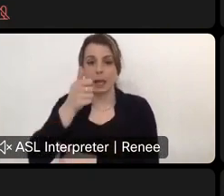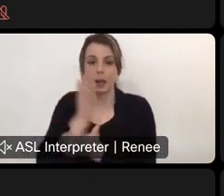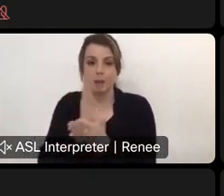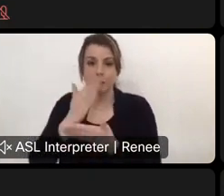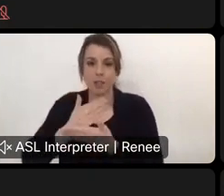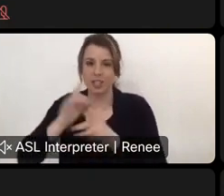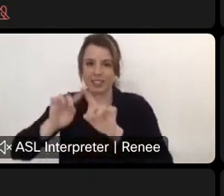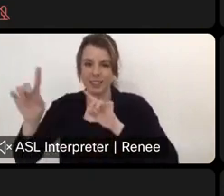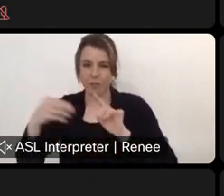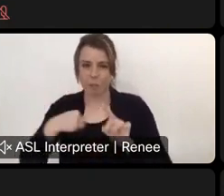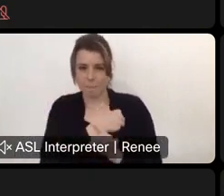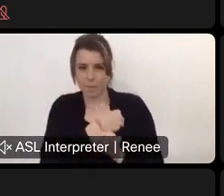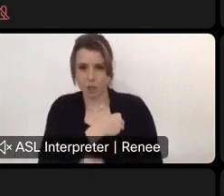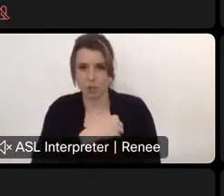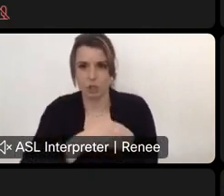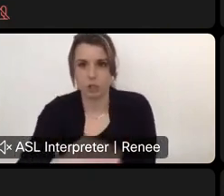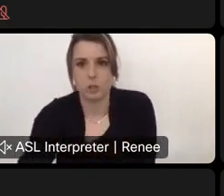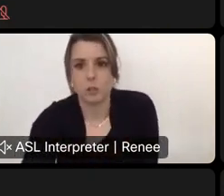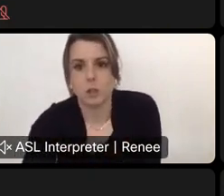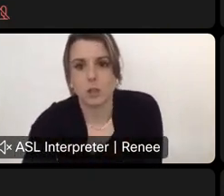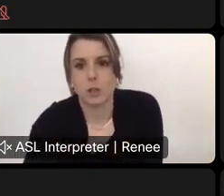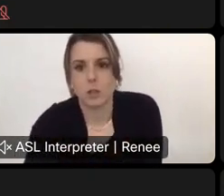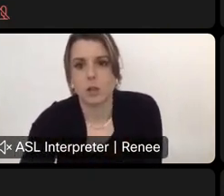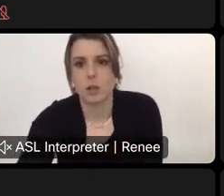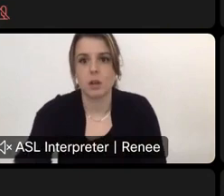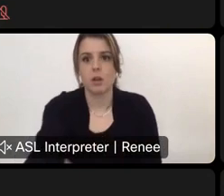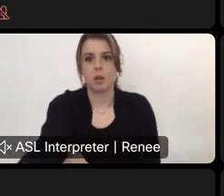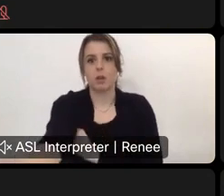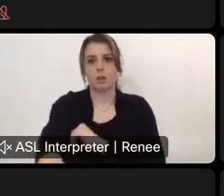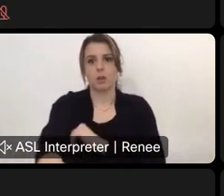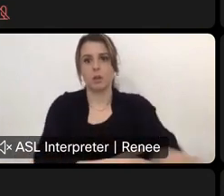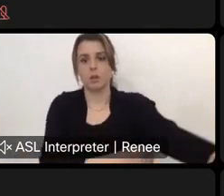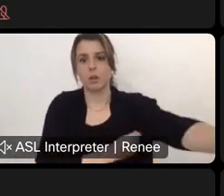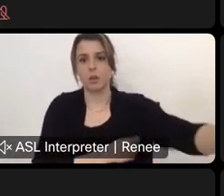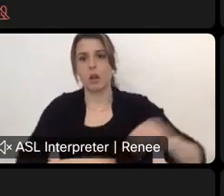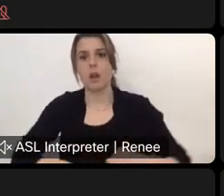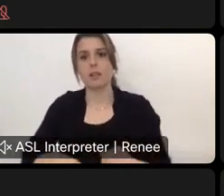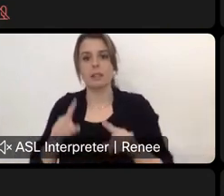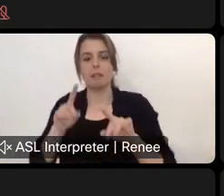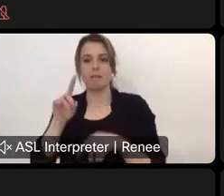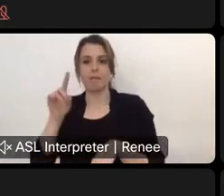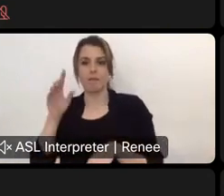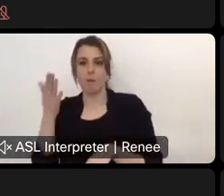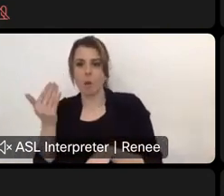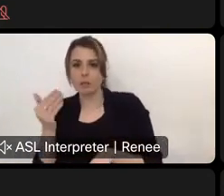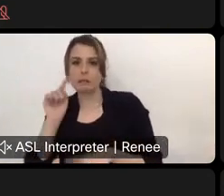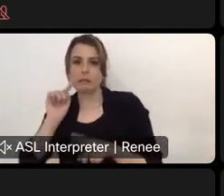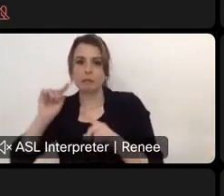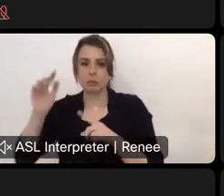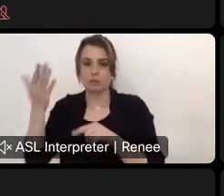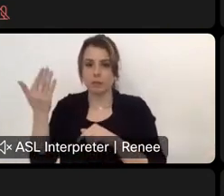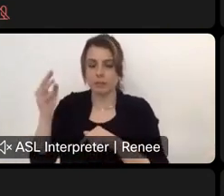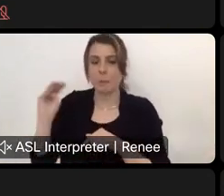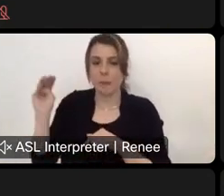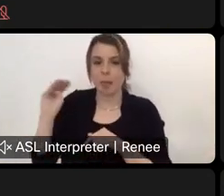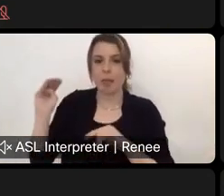numbers, 14,000,000 to 42,000,000 depending on the source. Can you please provide a direct link to the budget sources used in